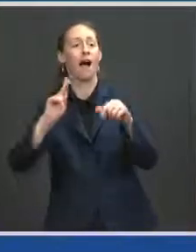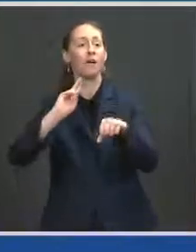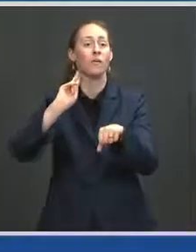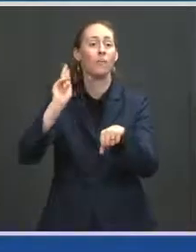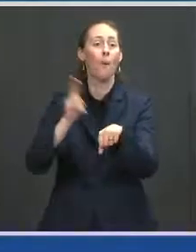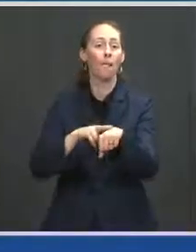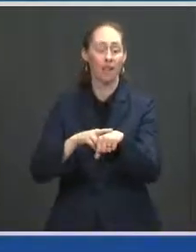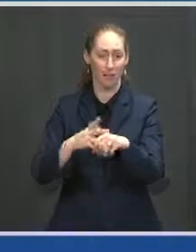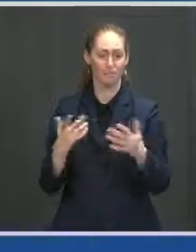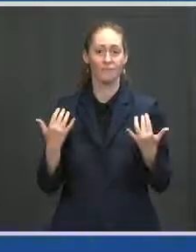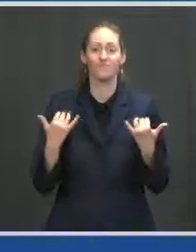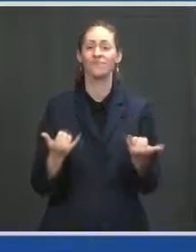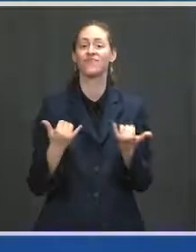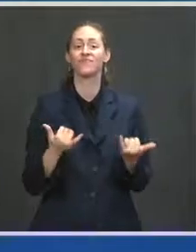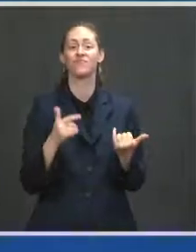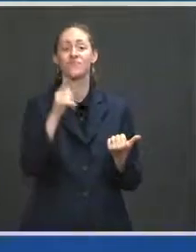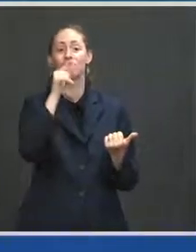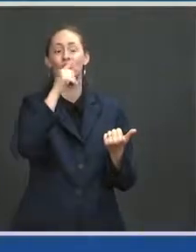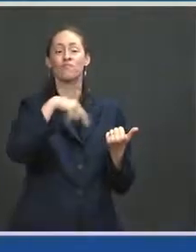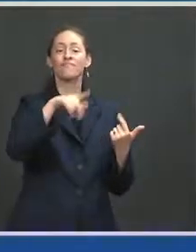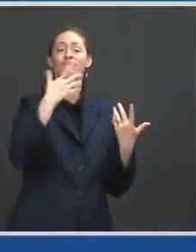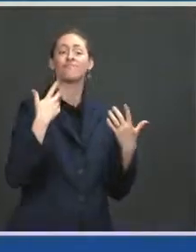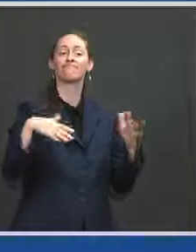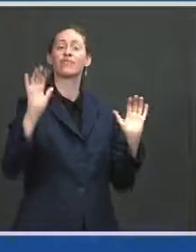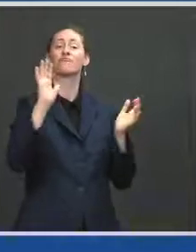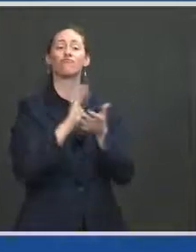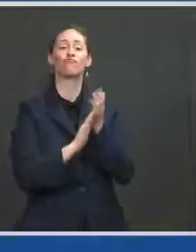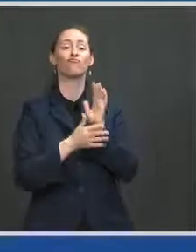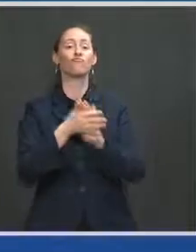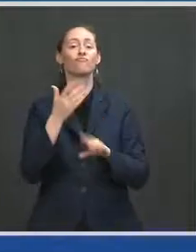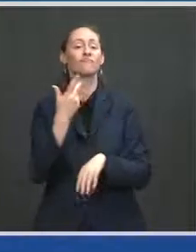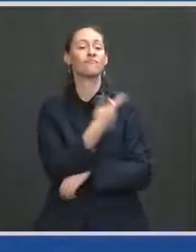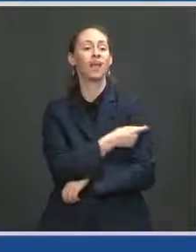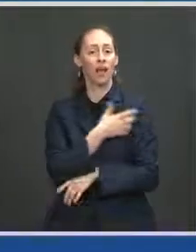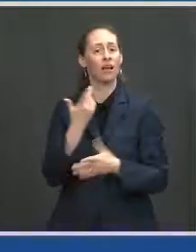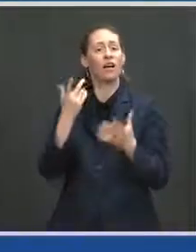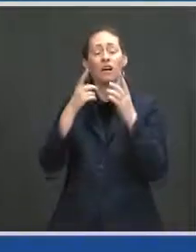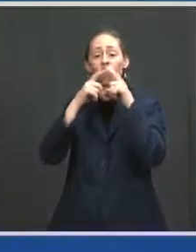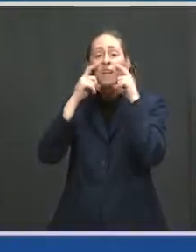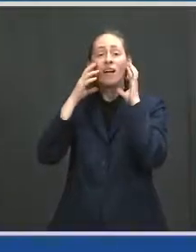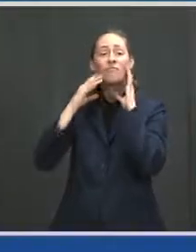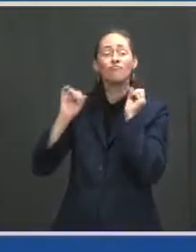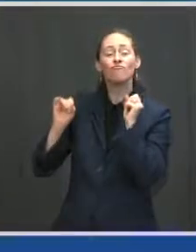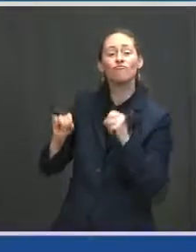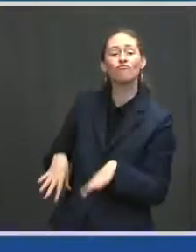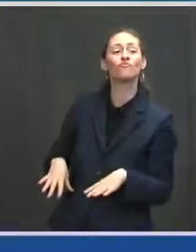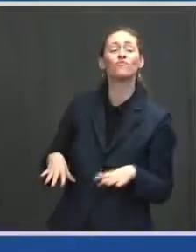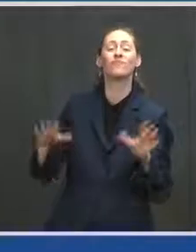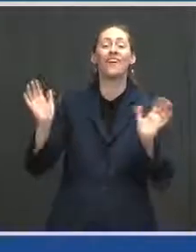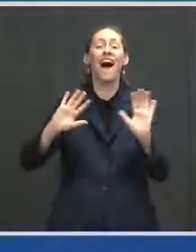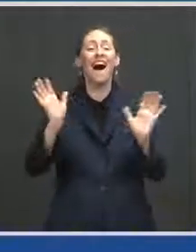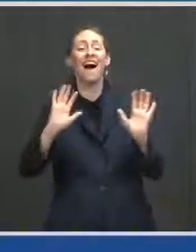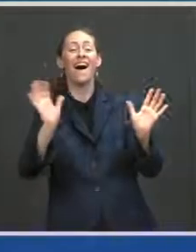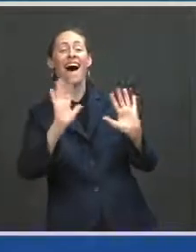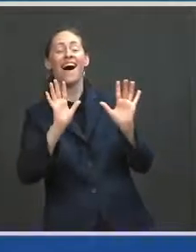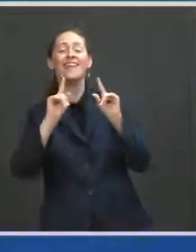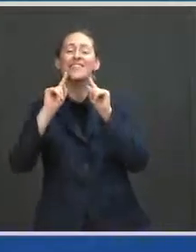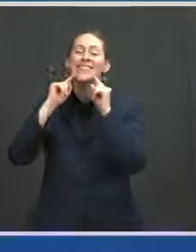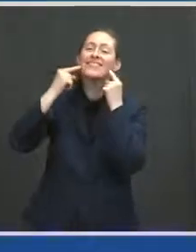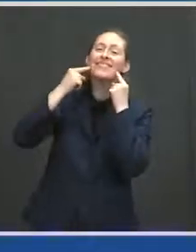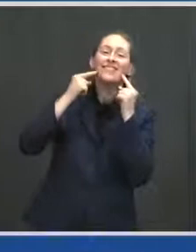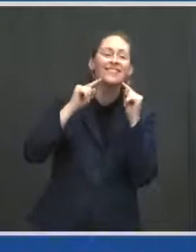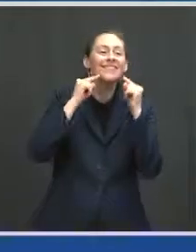are safely shredding their masks and greeting one another with a smile. Grandparents are hugging their